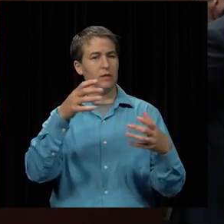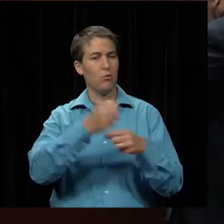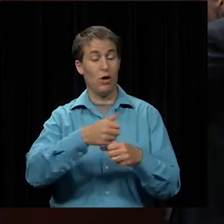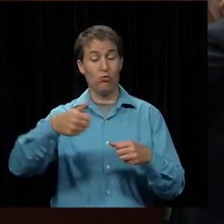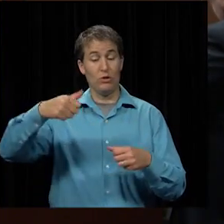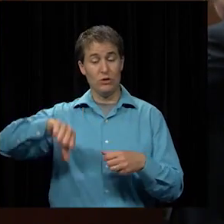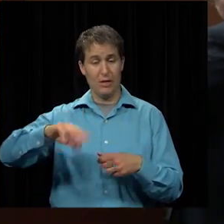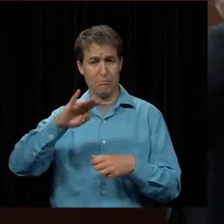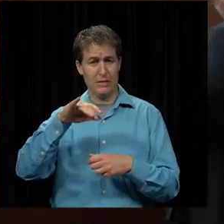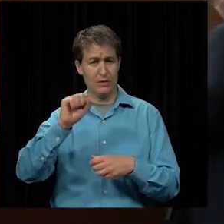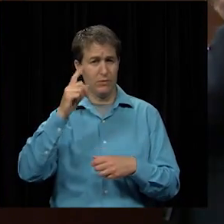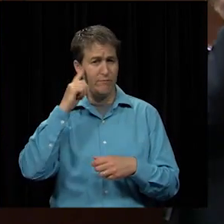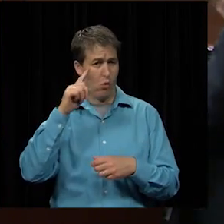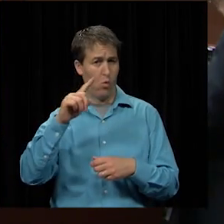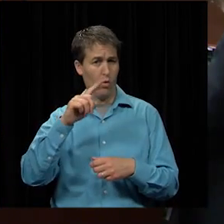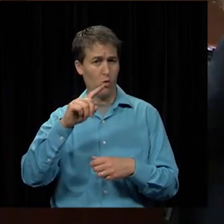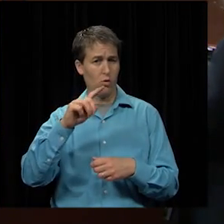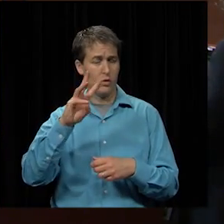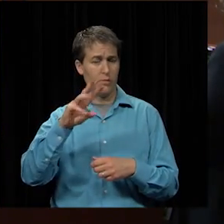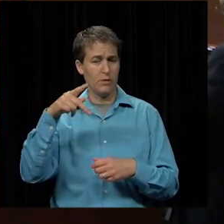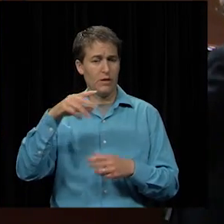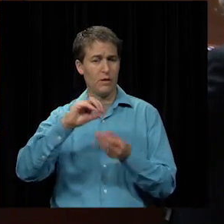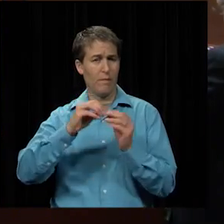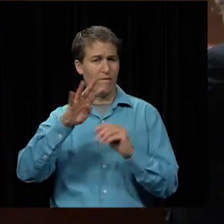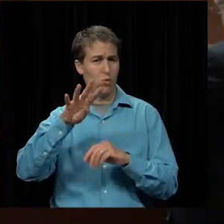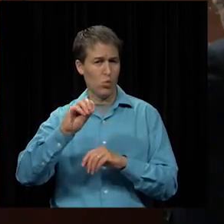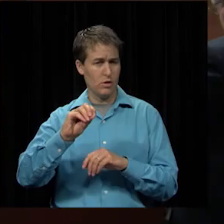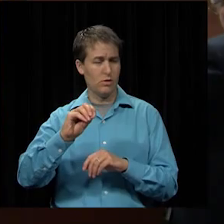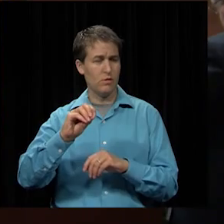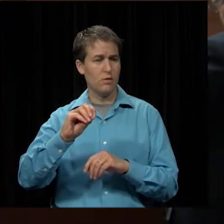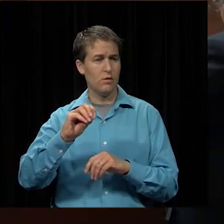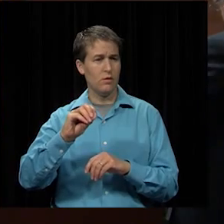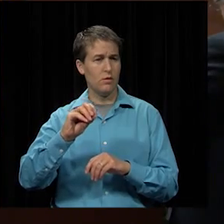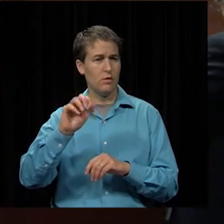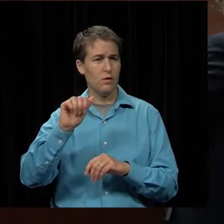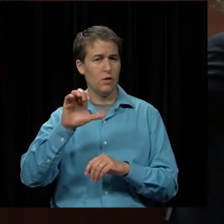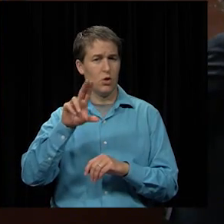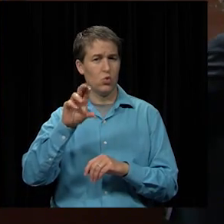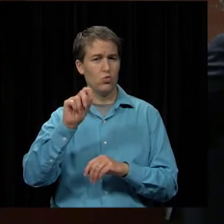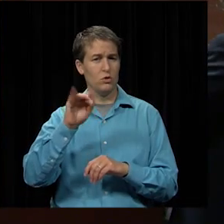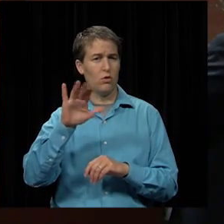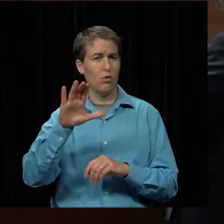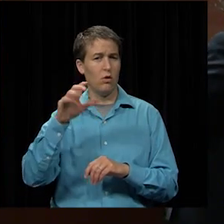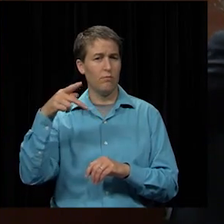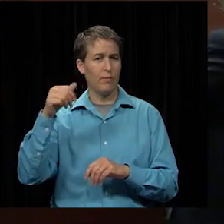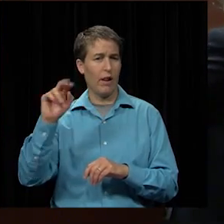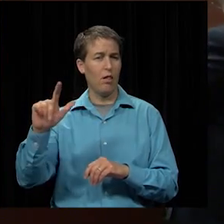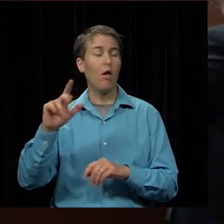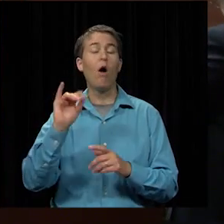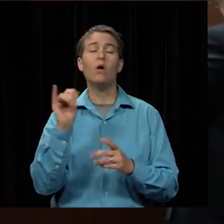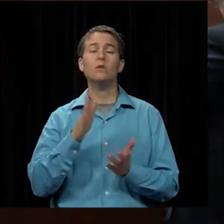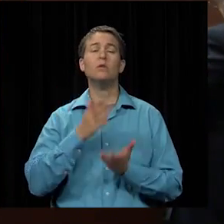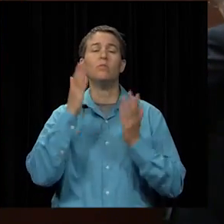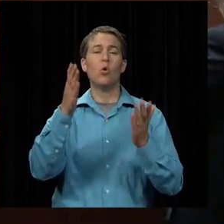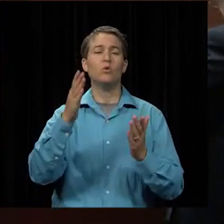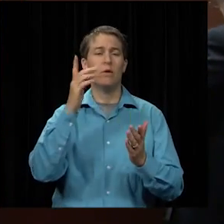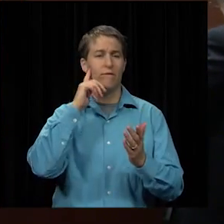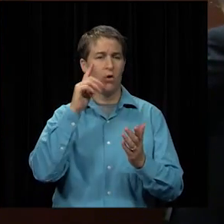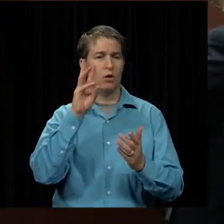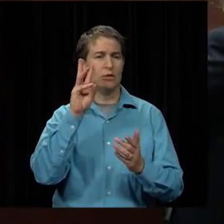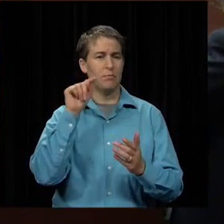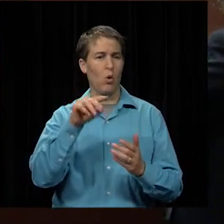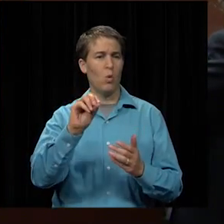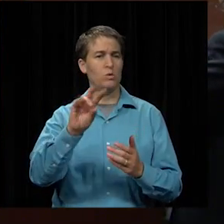bids for uh wp number 40 yeah the acoustical panel is presented and i'd also make a motion for 6